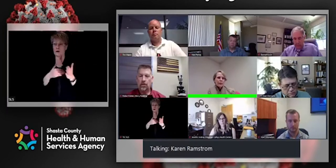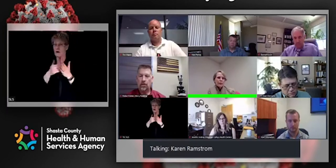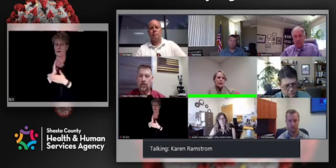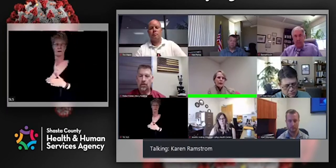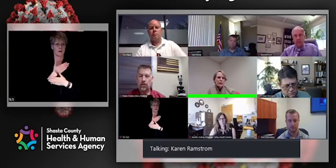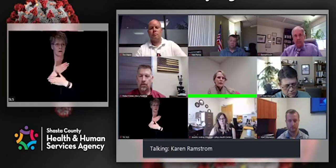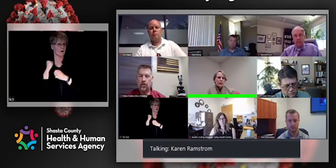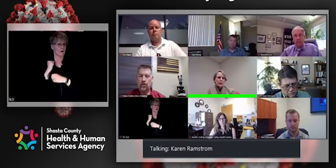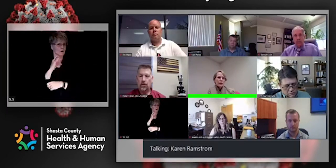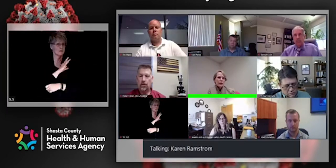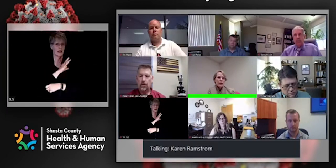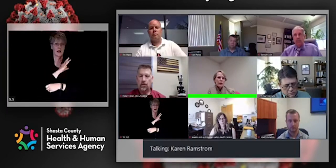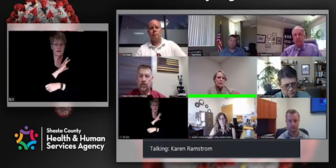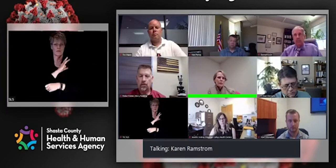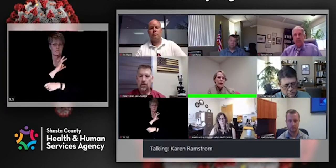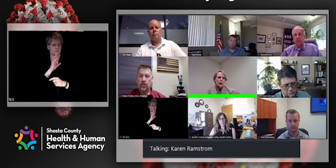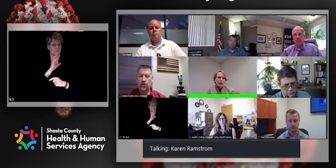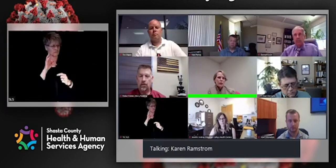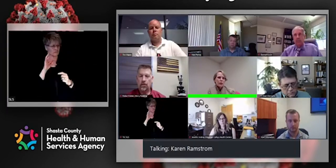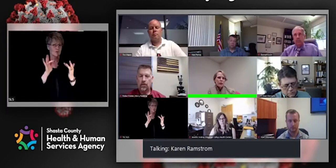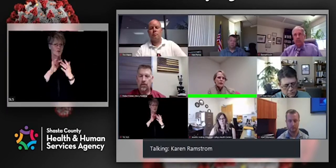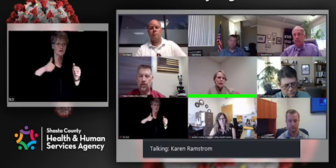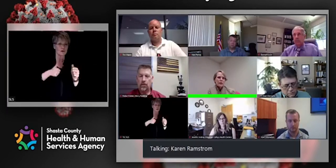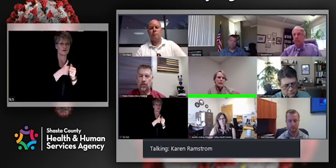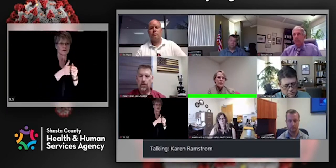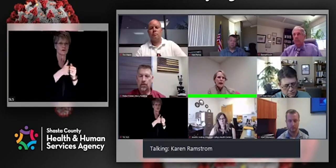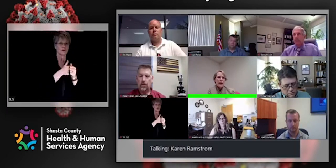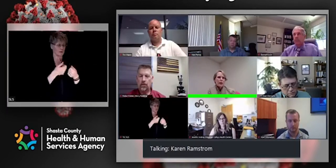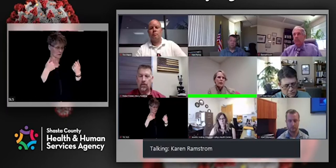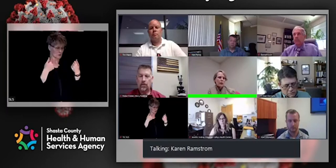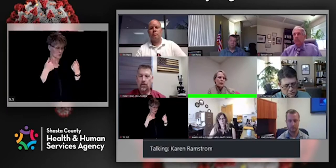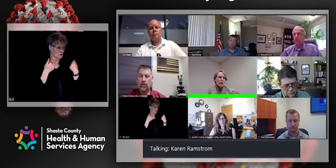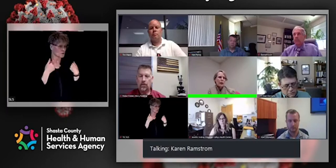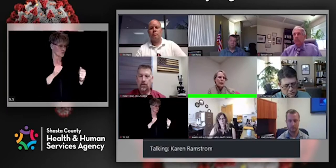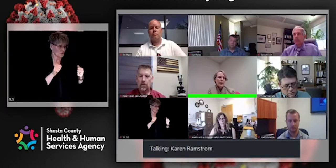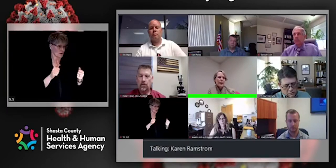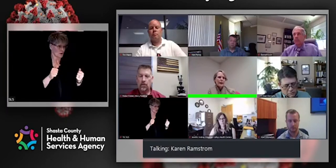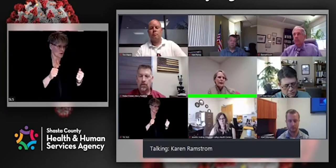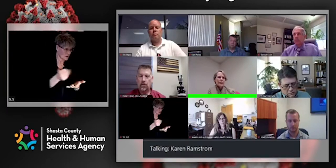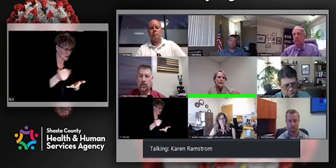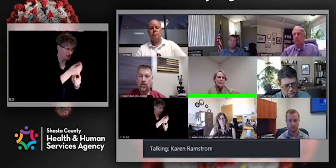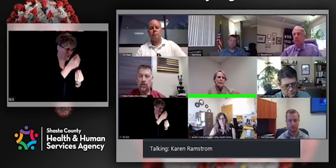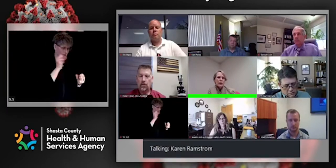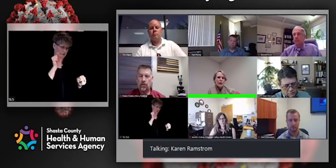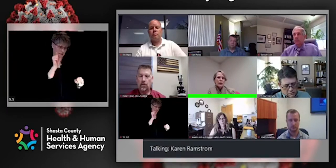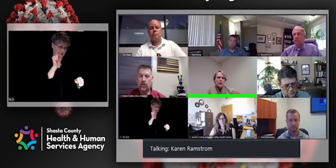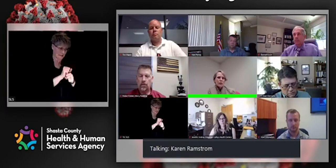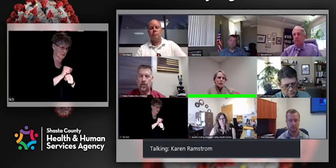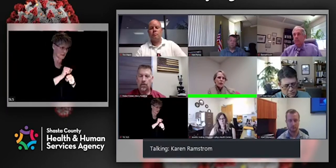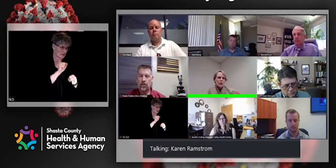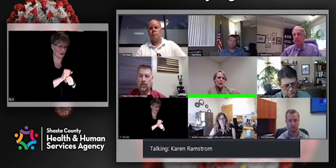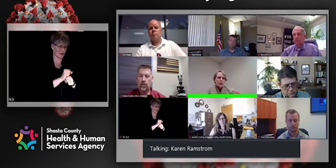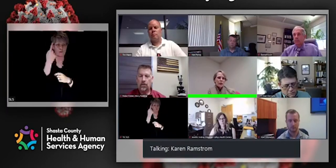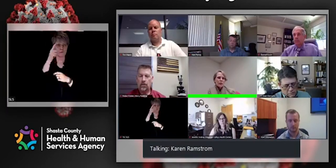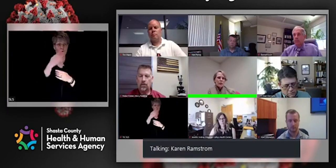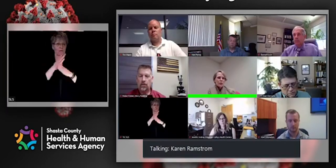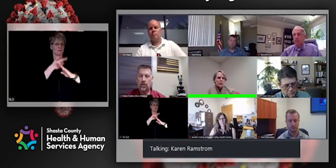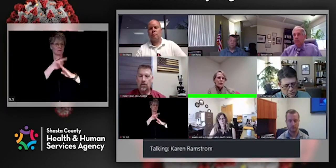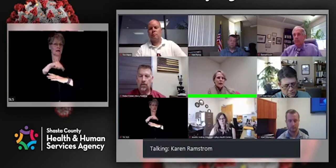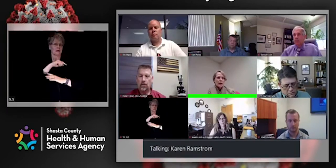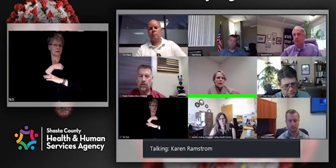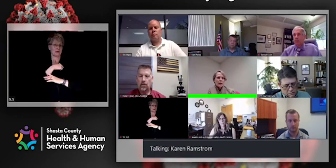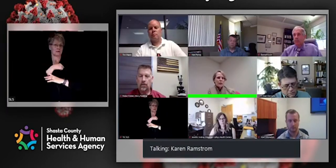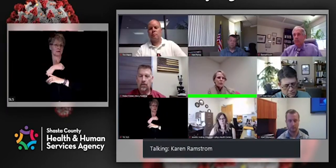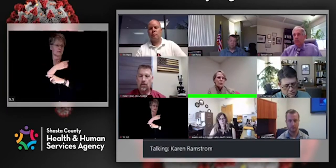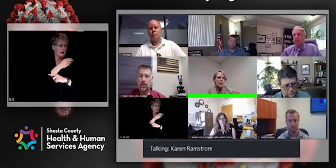um, it, it, it, uh, breaks my heart actually every day seeing how hard they're working. And, um, certainly there's some individuals